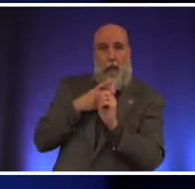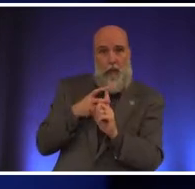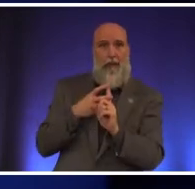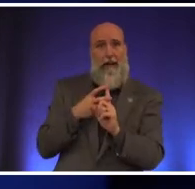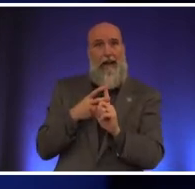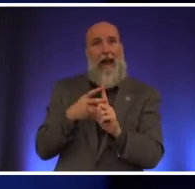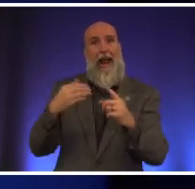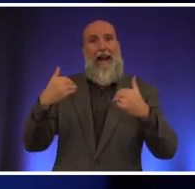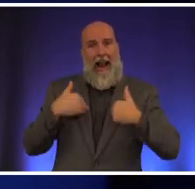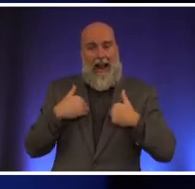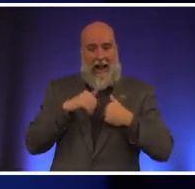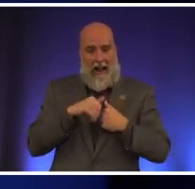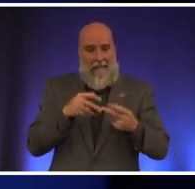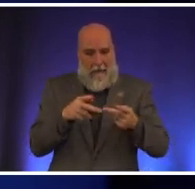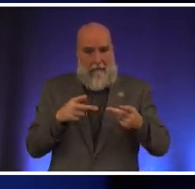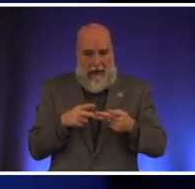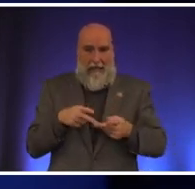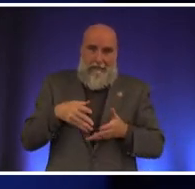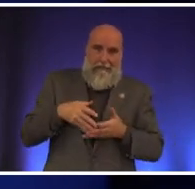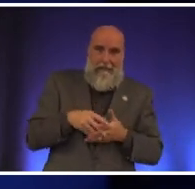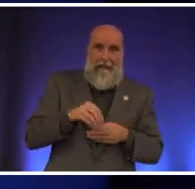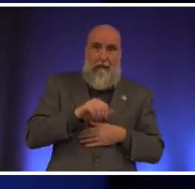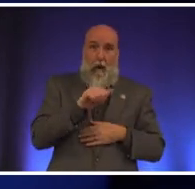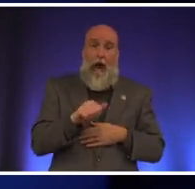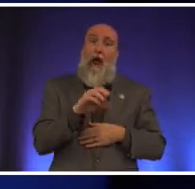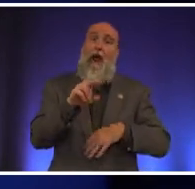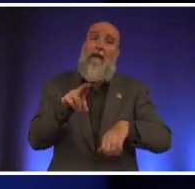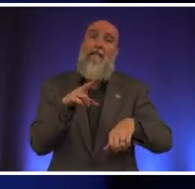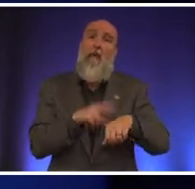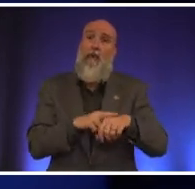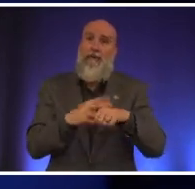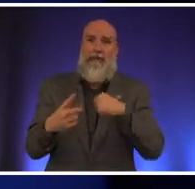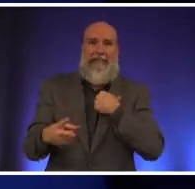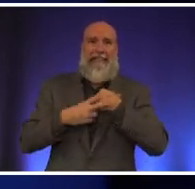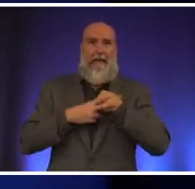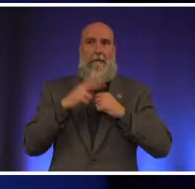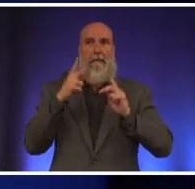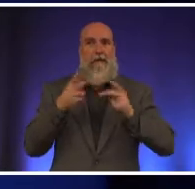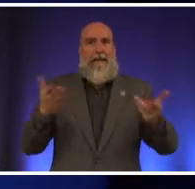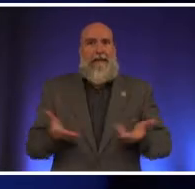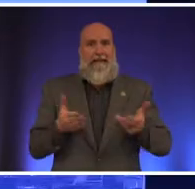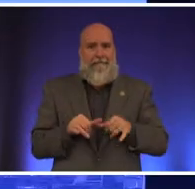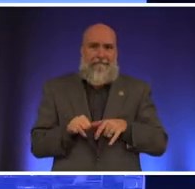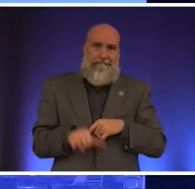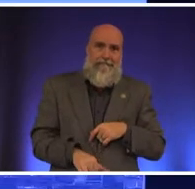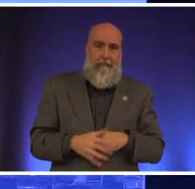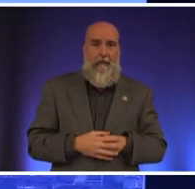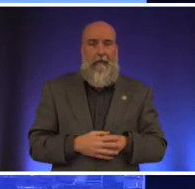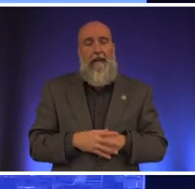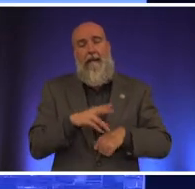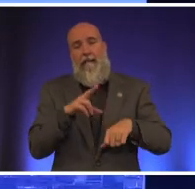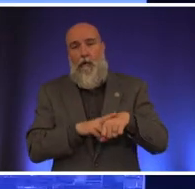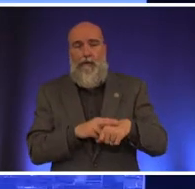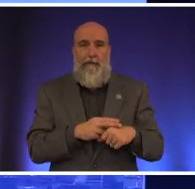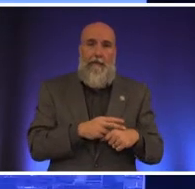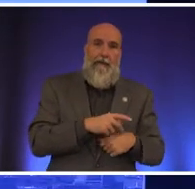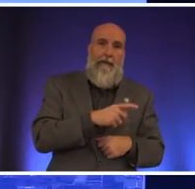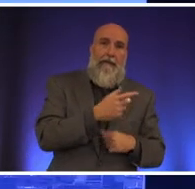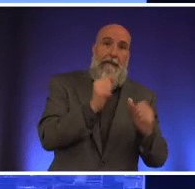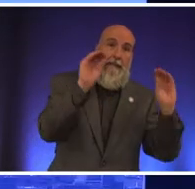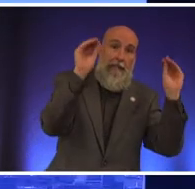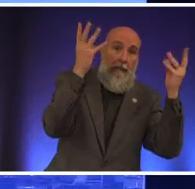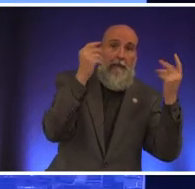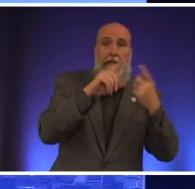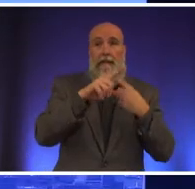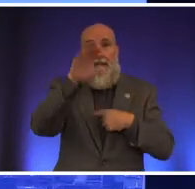have a place in austin texas and of course to keep people that are here and then fire and ems are the same way we but but what i'd